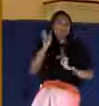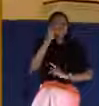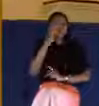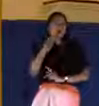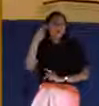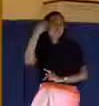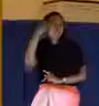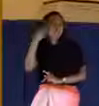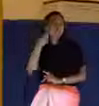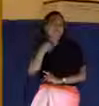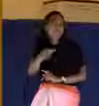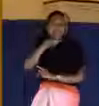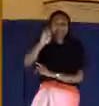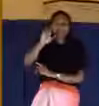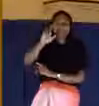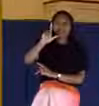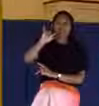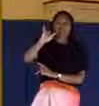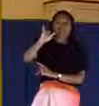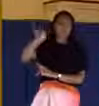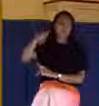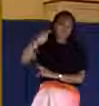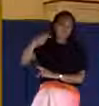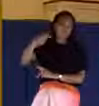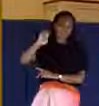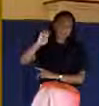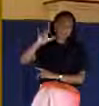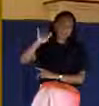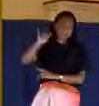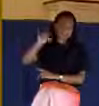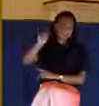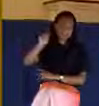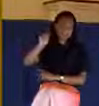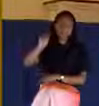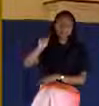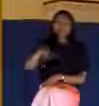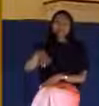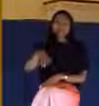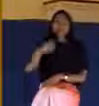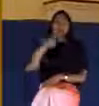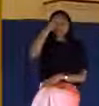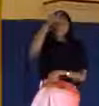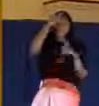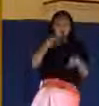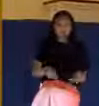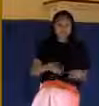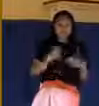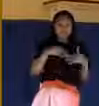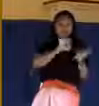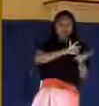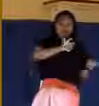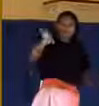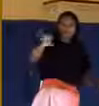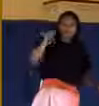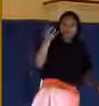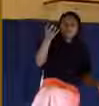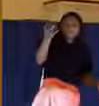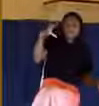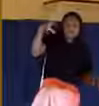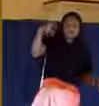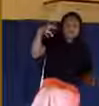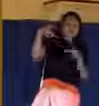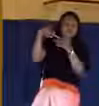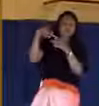ran and filled a sponge full of vinegar and put it on a reed and gave him the drink saying, let alone, let us see whether Elias will come